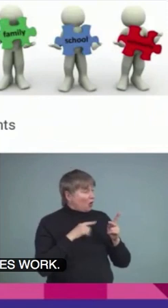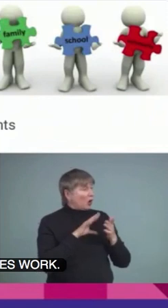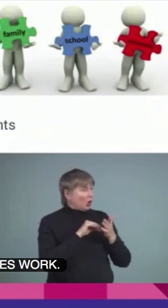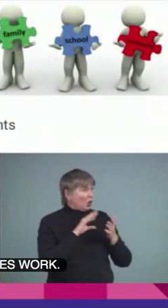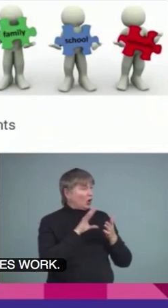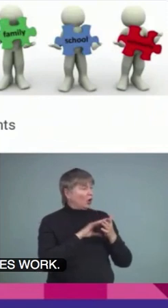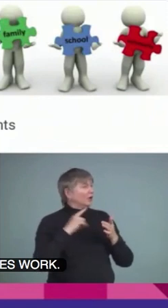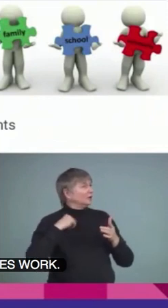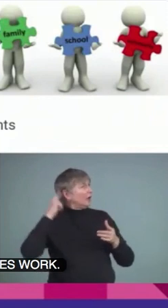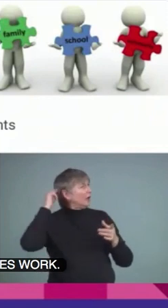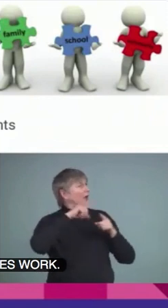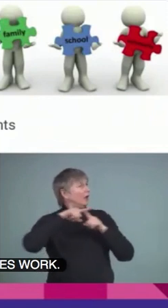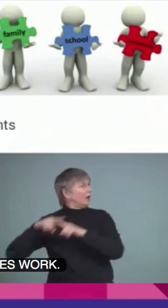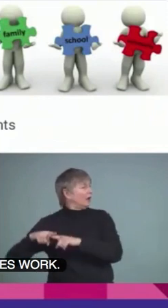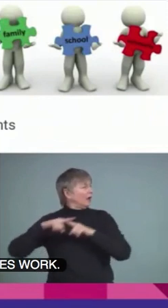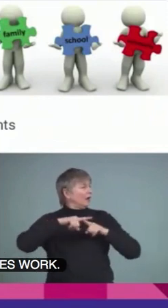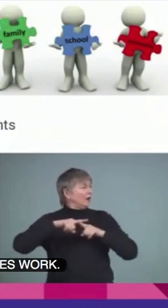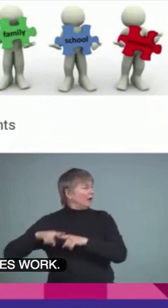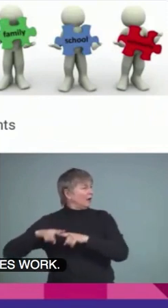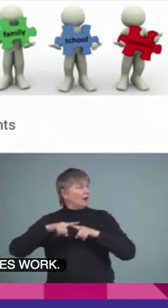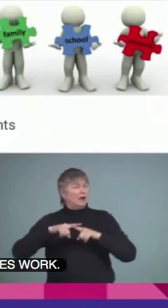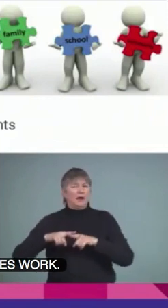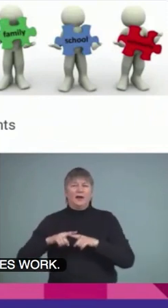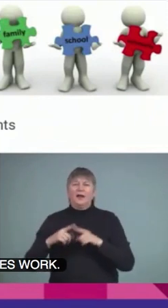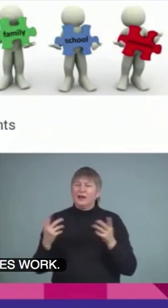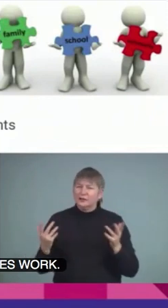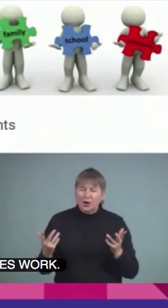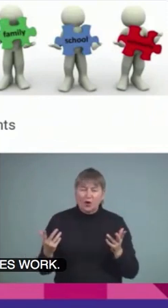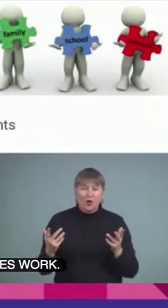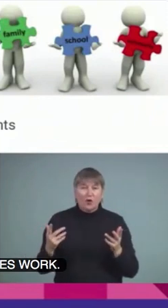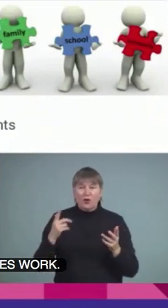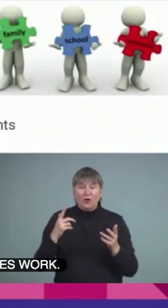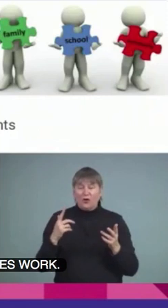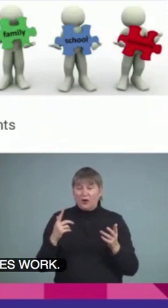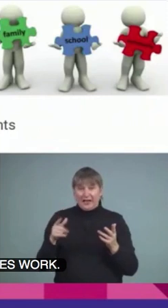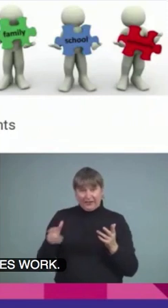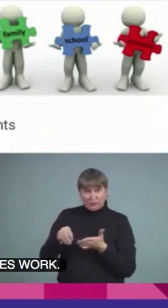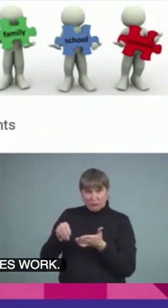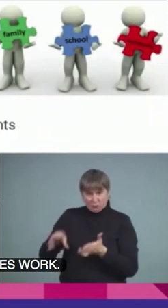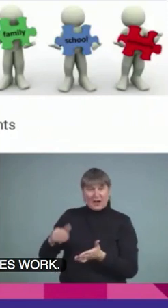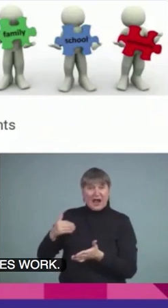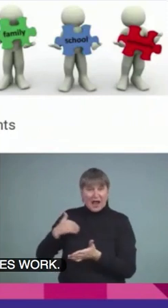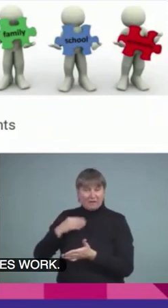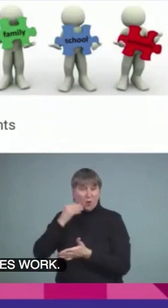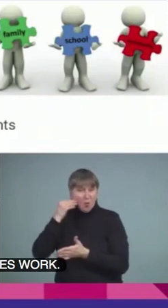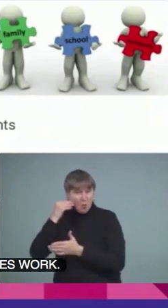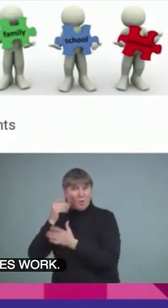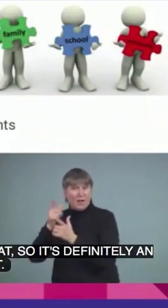top of that. So, it's definitely an advantage if the students have that.